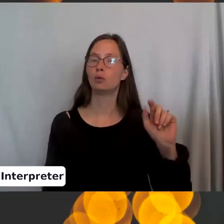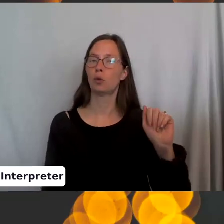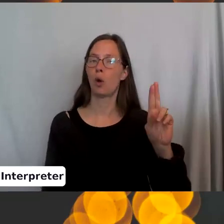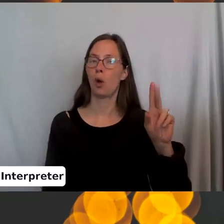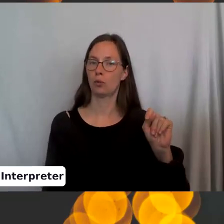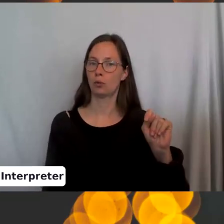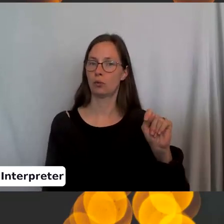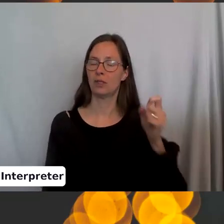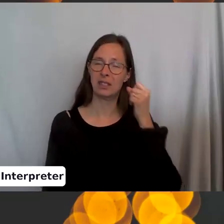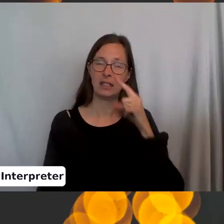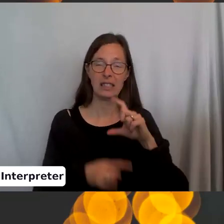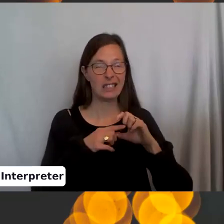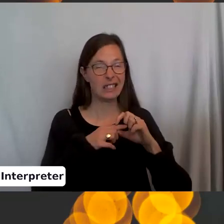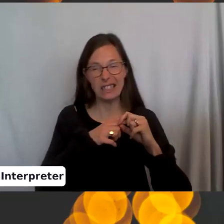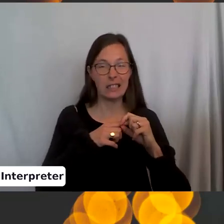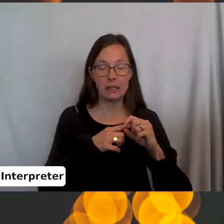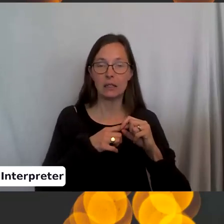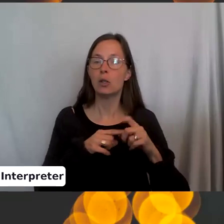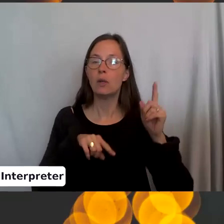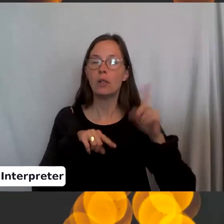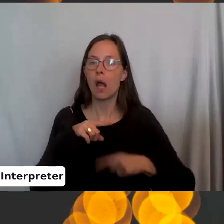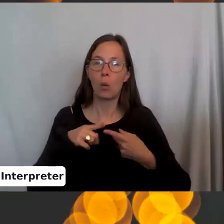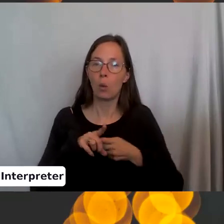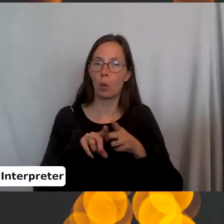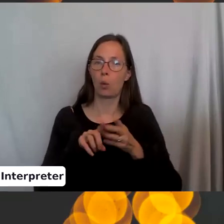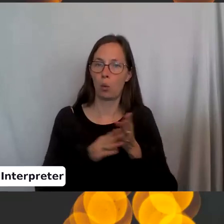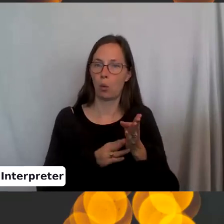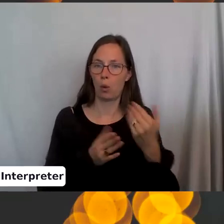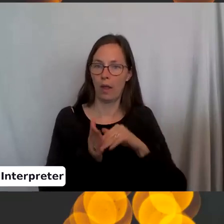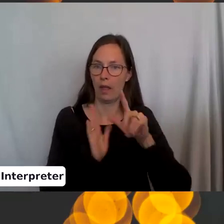you're not going to be to get the other needle back through the loop if it's too tight. So